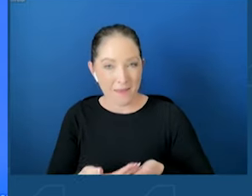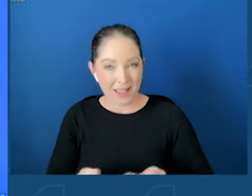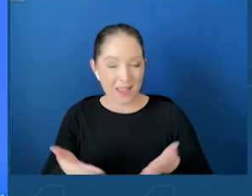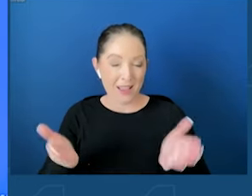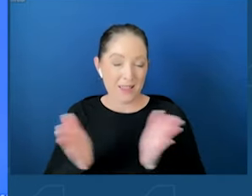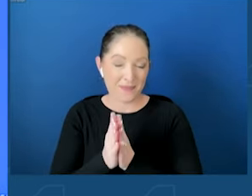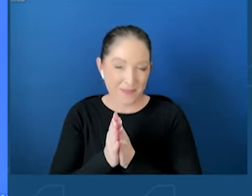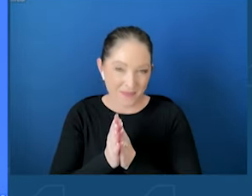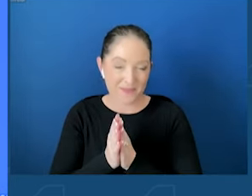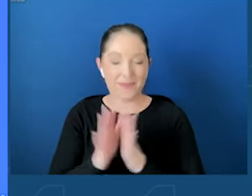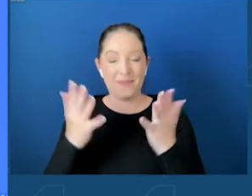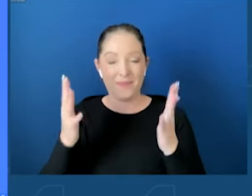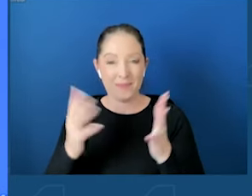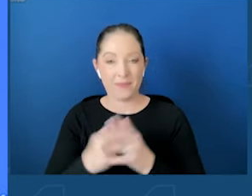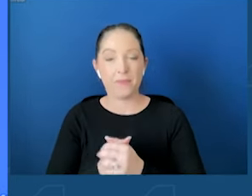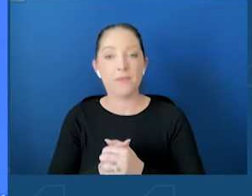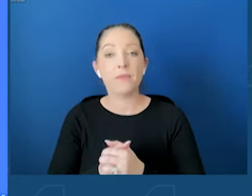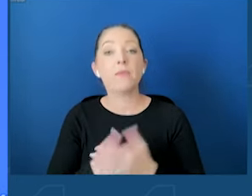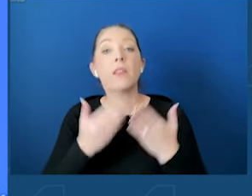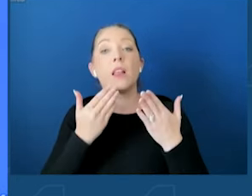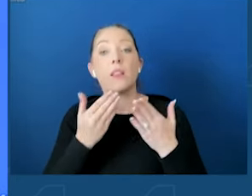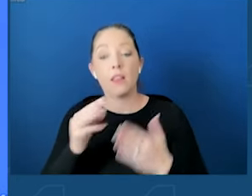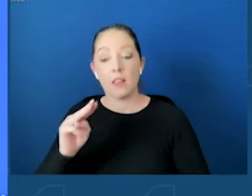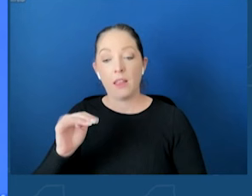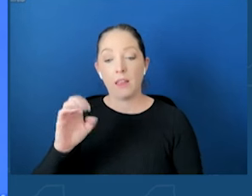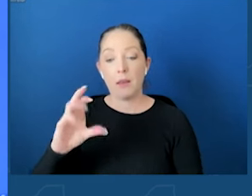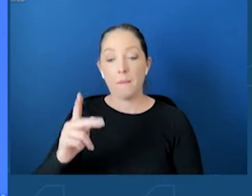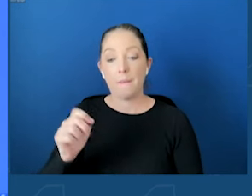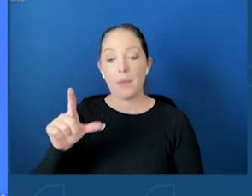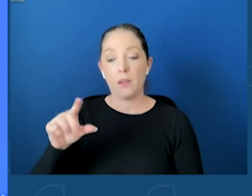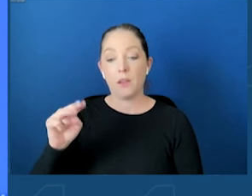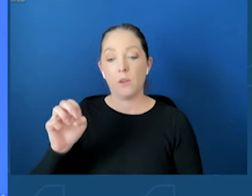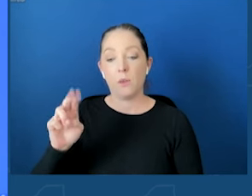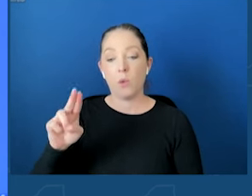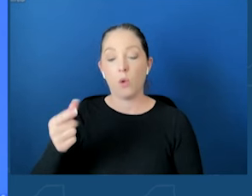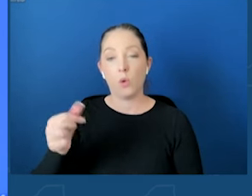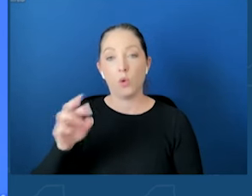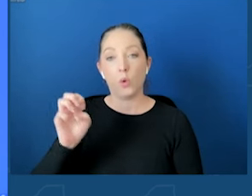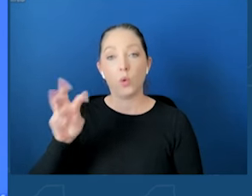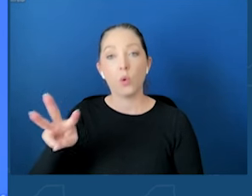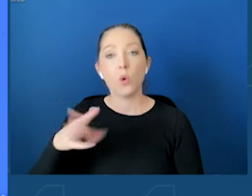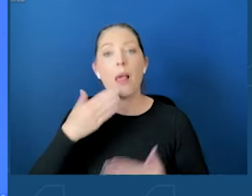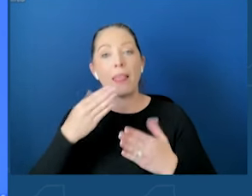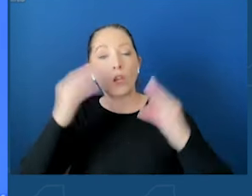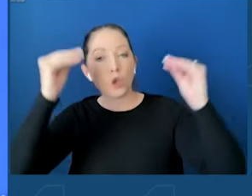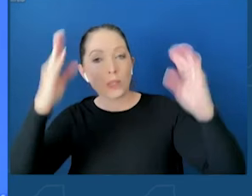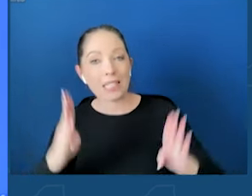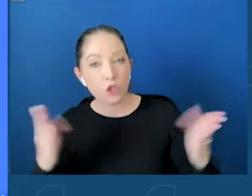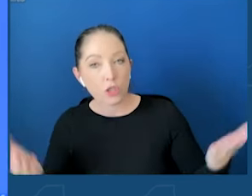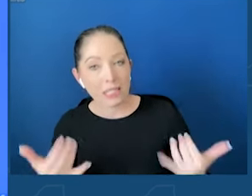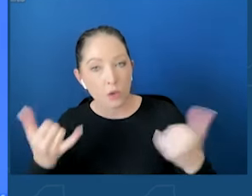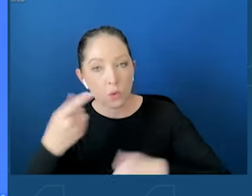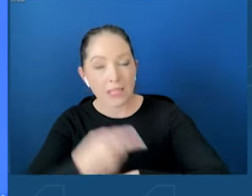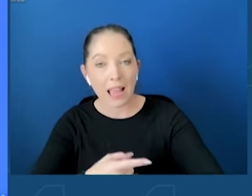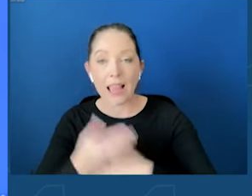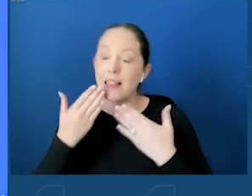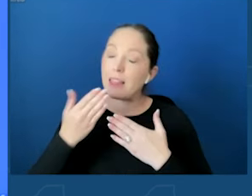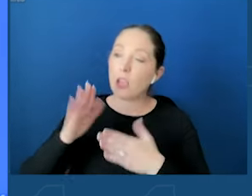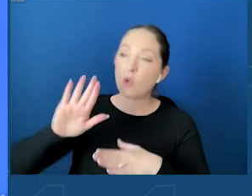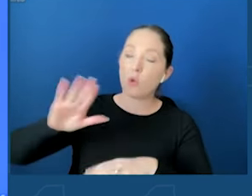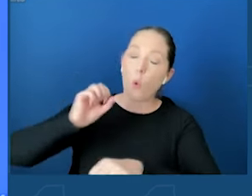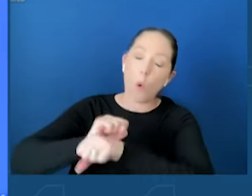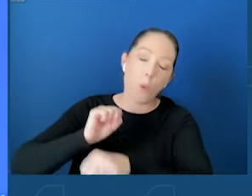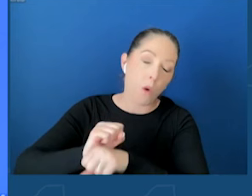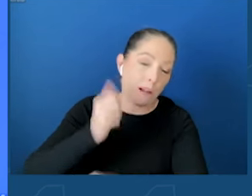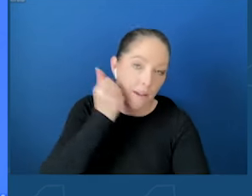And thank you to Michael Mulgrove and thank you to all of the teachers who are here today. Thank you for all that you do each and every day. I would not be in